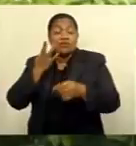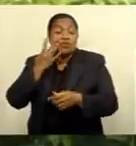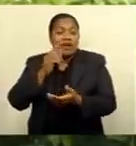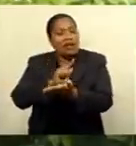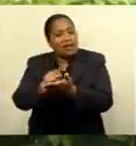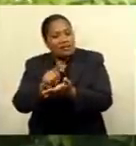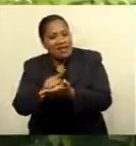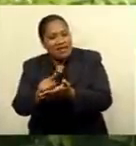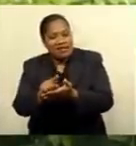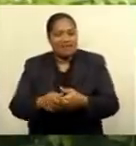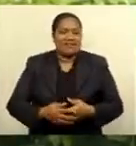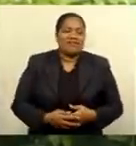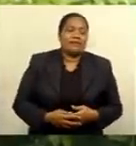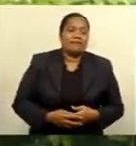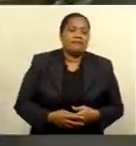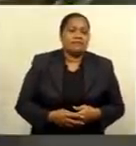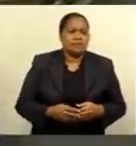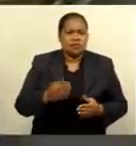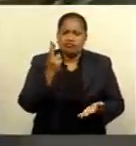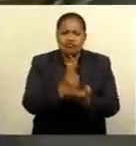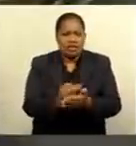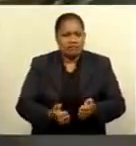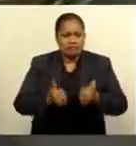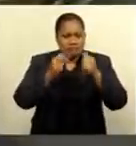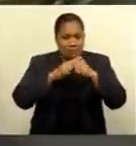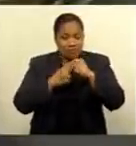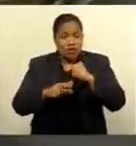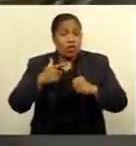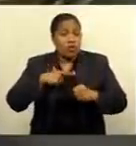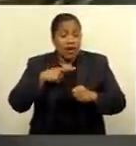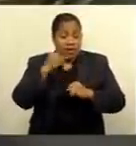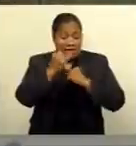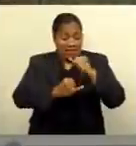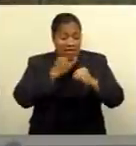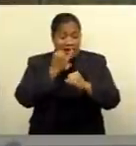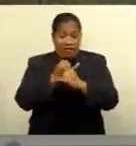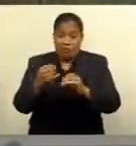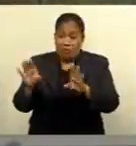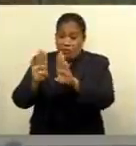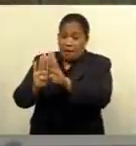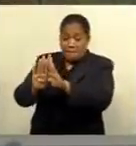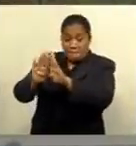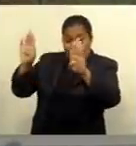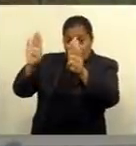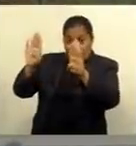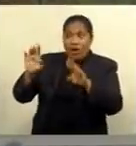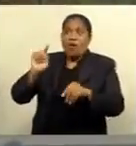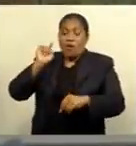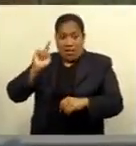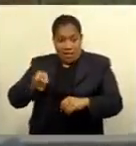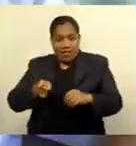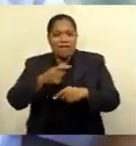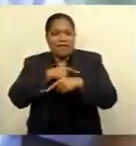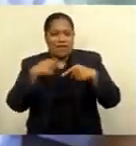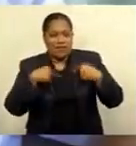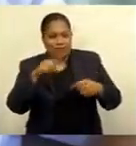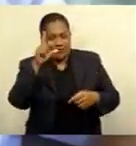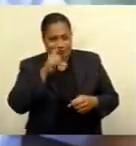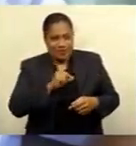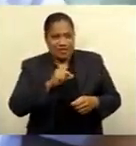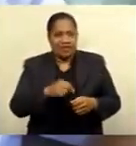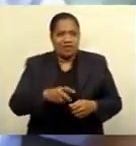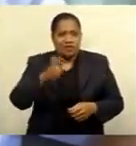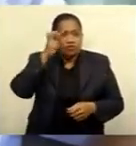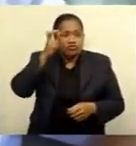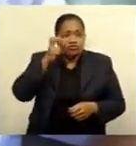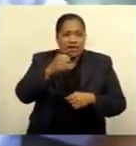It is really good news because if the international borders open, we have a window whereby we can train our staff during